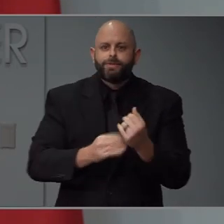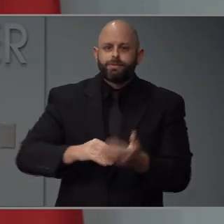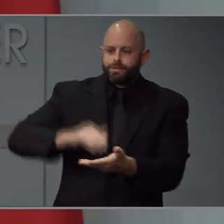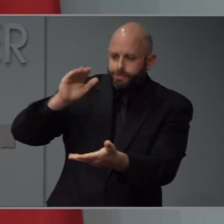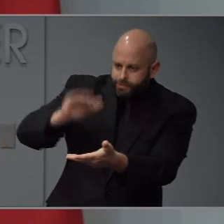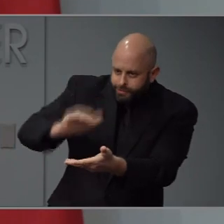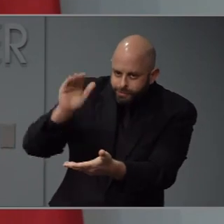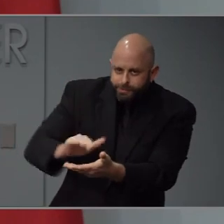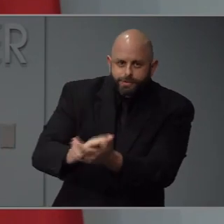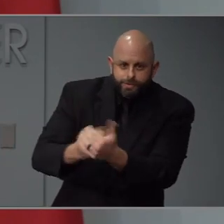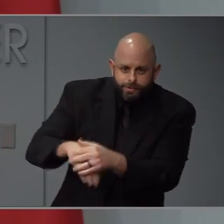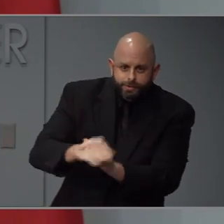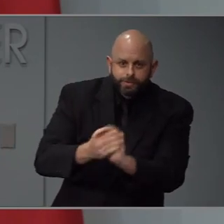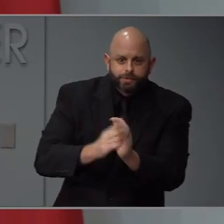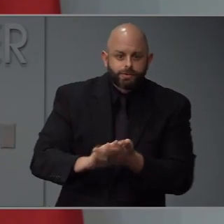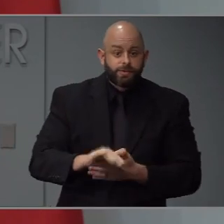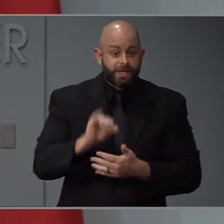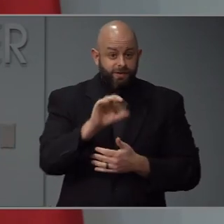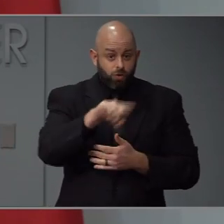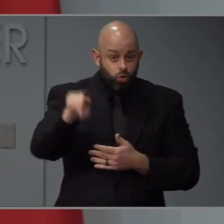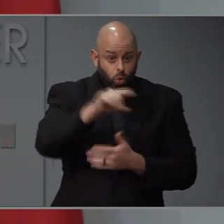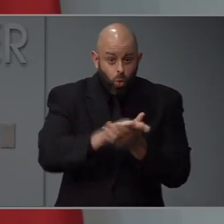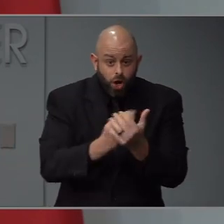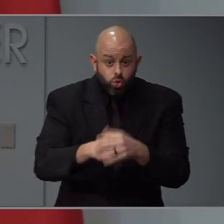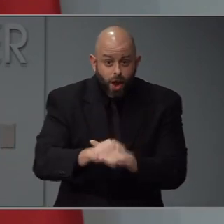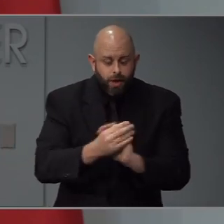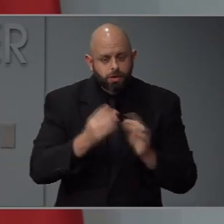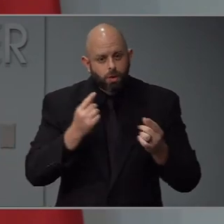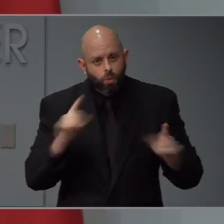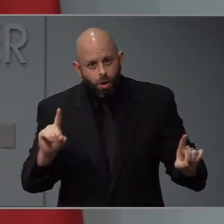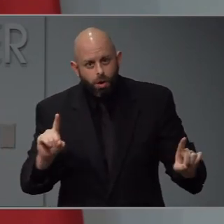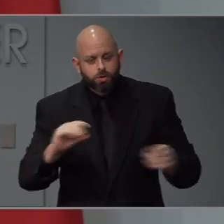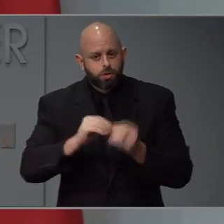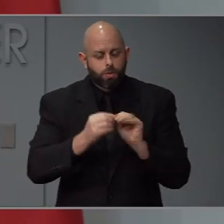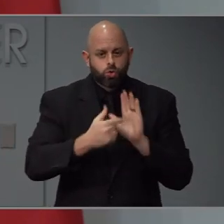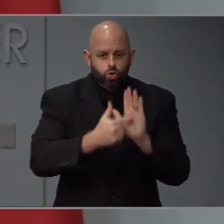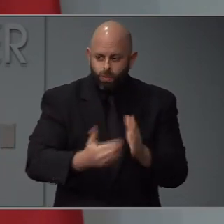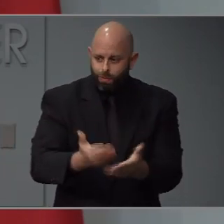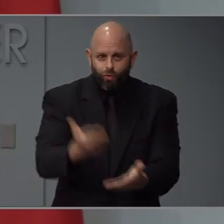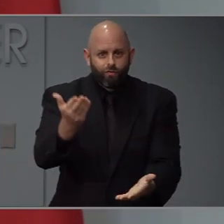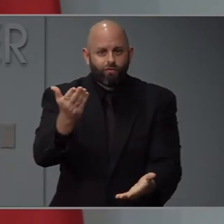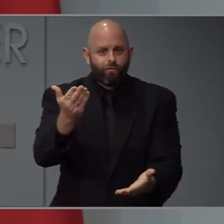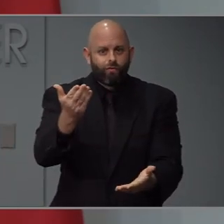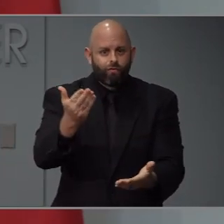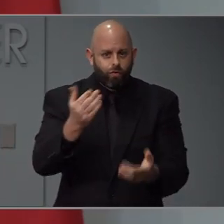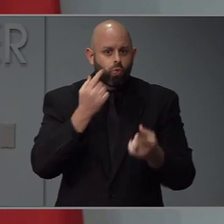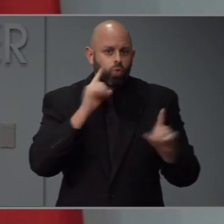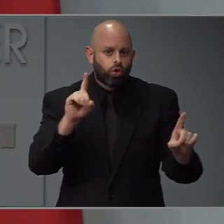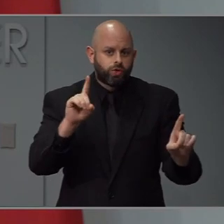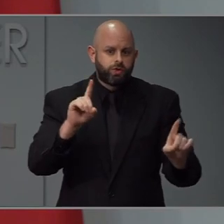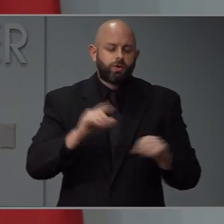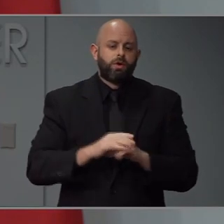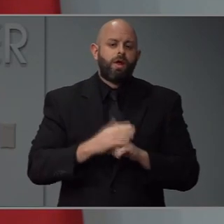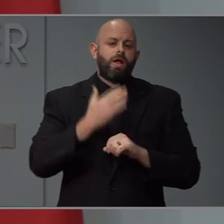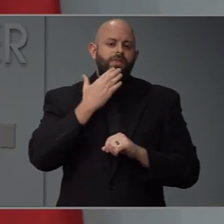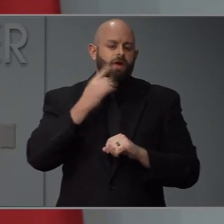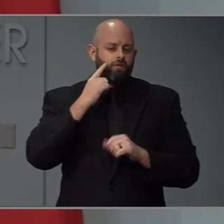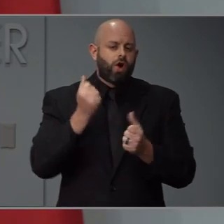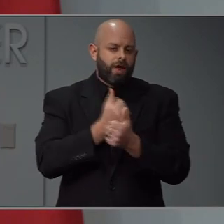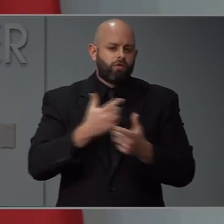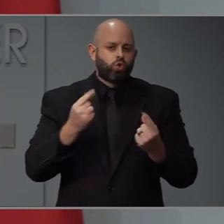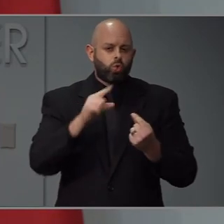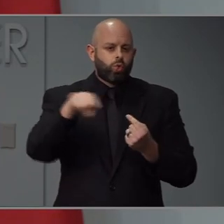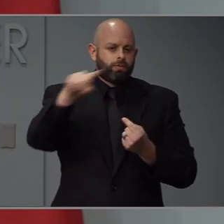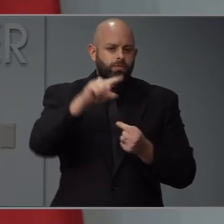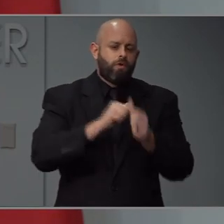hands. It works. The data tells us washing your hands, washing down surfaces that that works. So thank you for all you are doing out